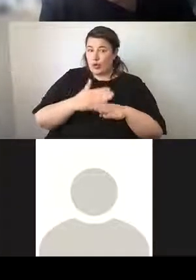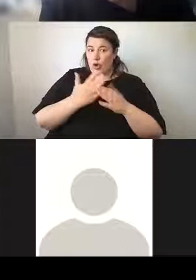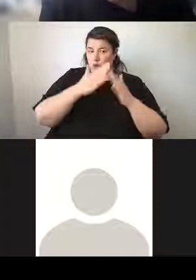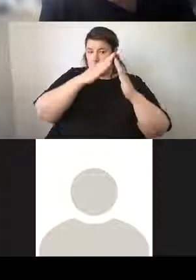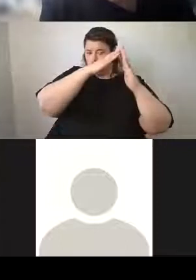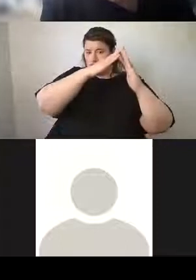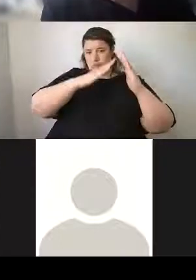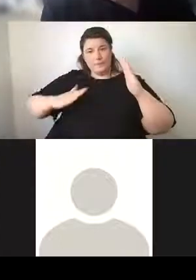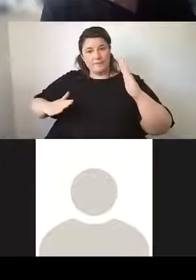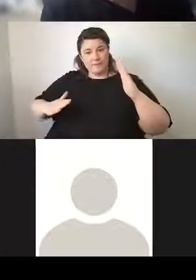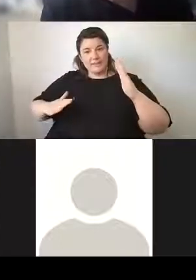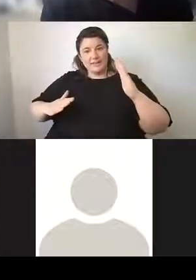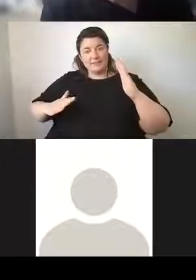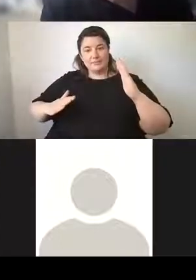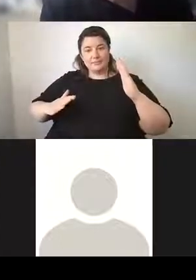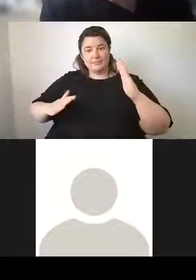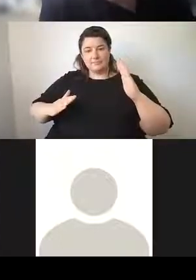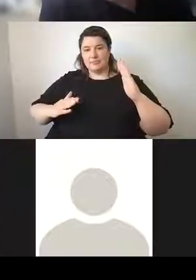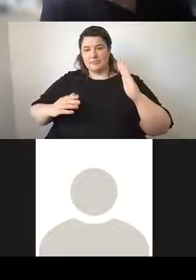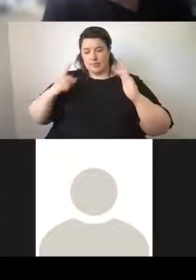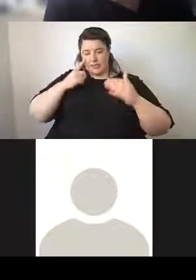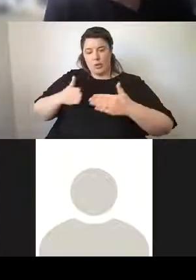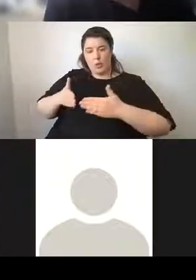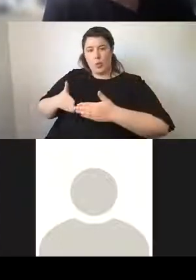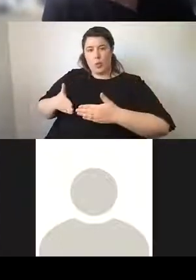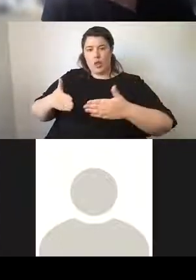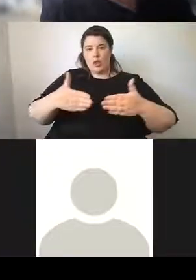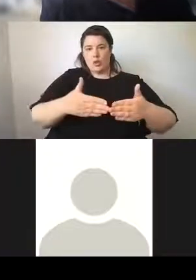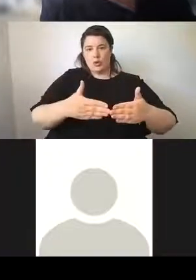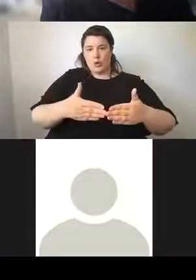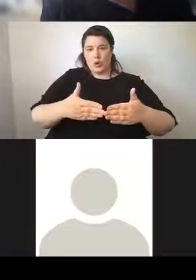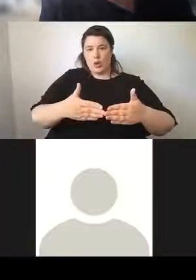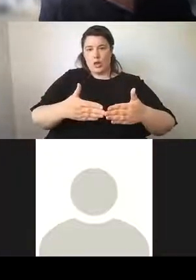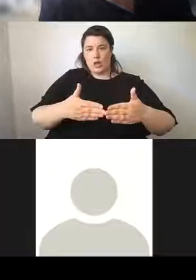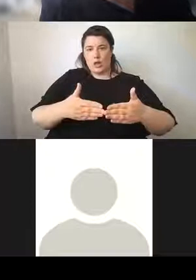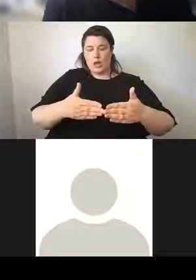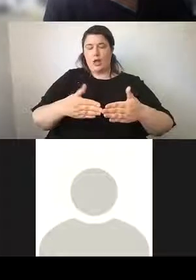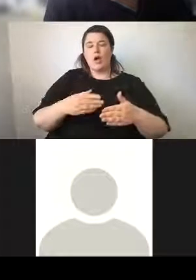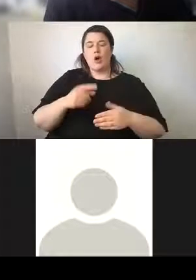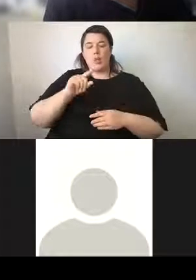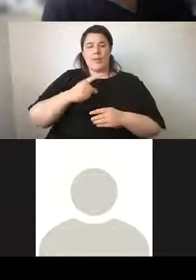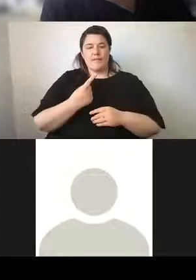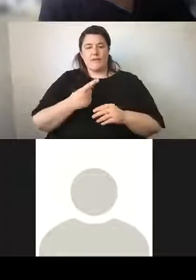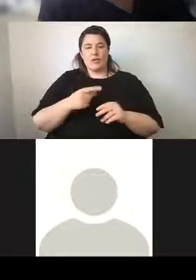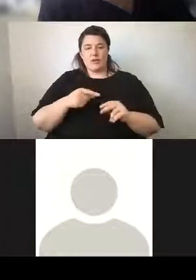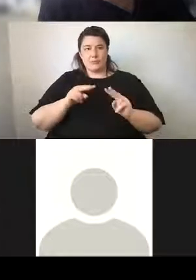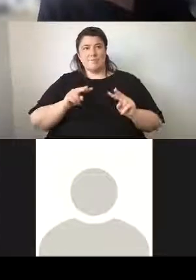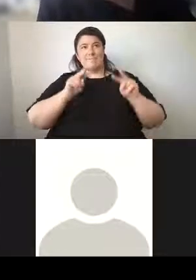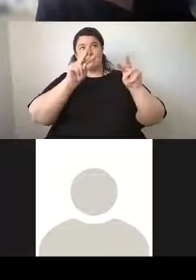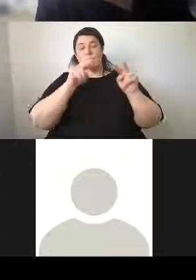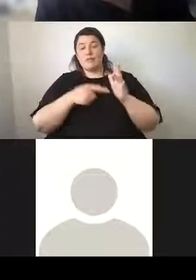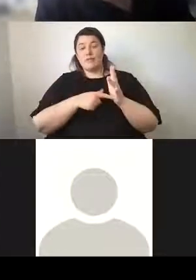which you can see at the corners of the first part of the stage of Sydney Town Hall.